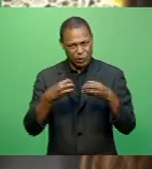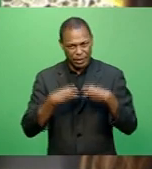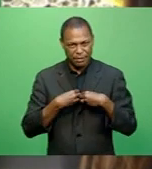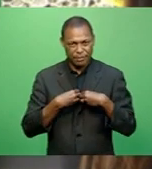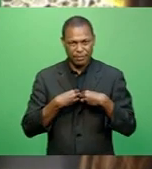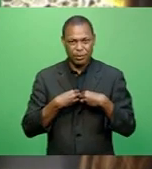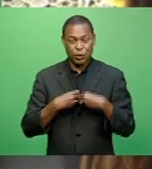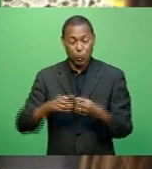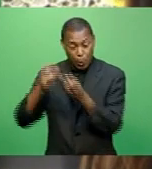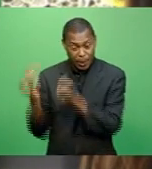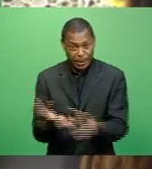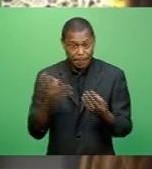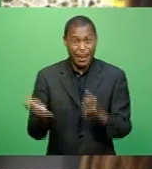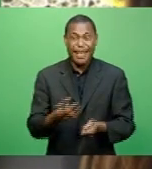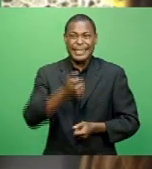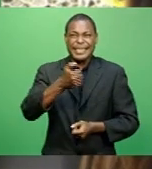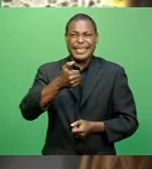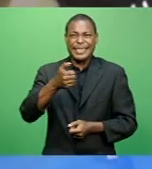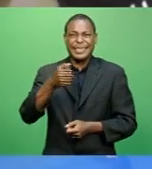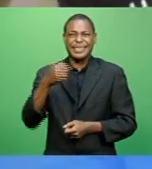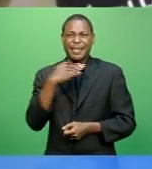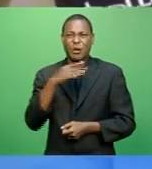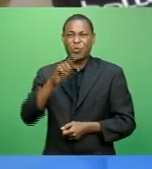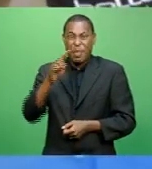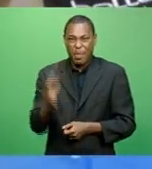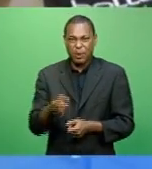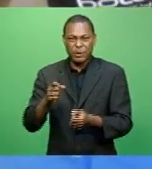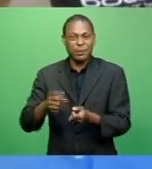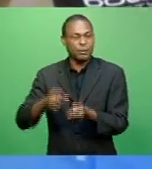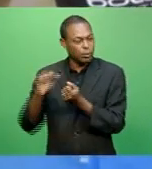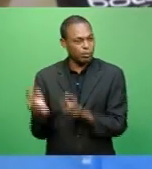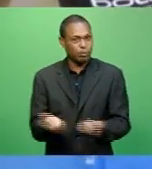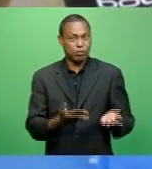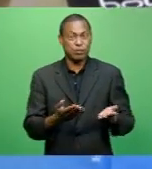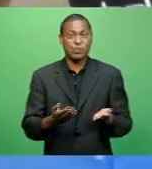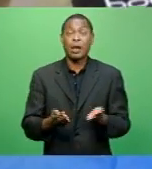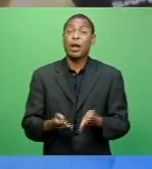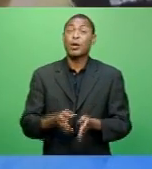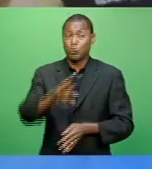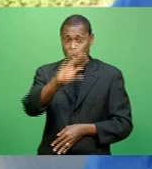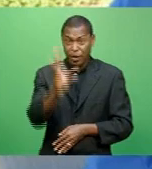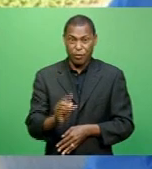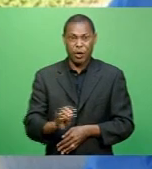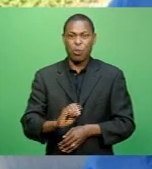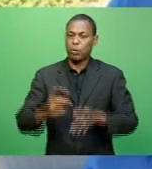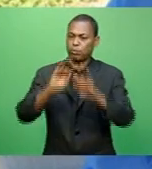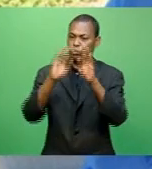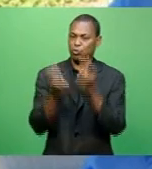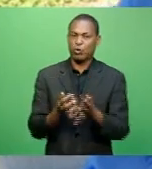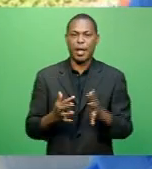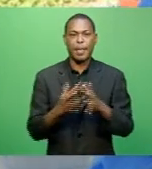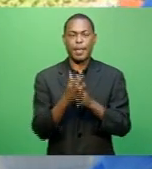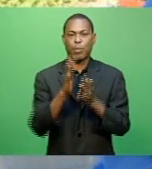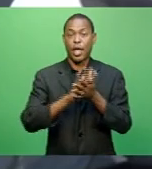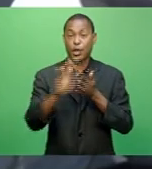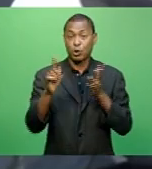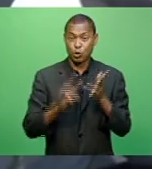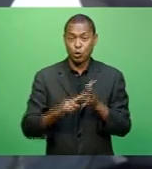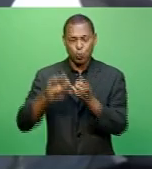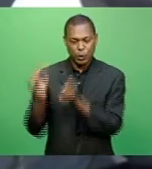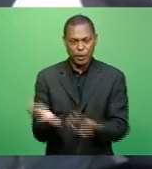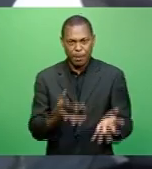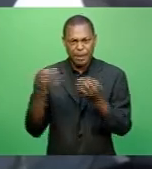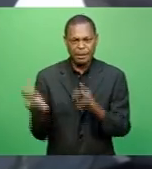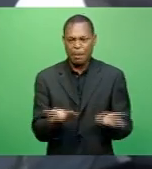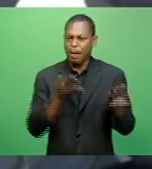supply of 600,000 vaccines to Ghana signals the beginning of a global effort by the WHO to supply vaccines